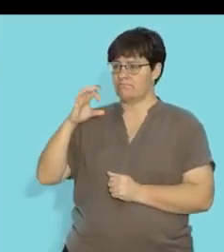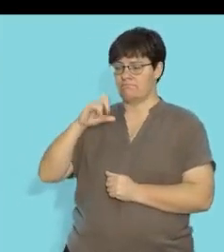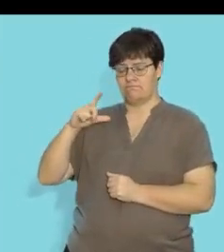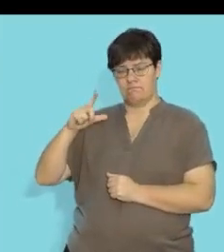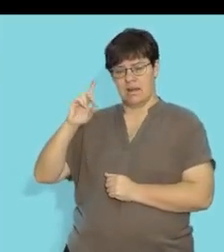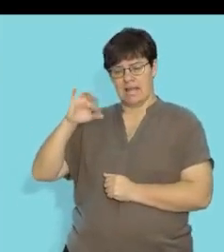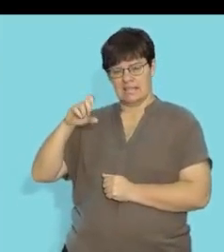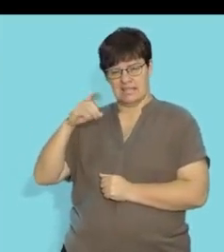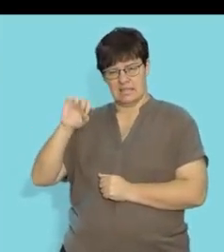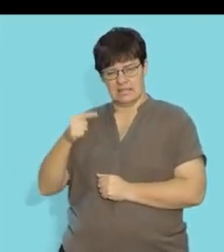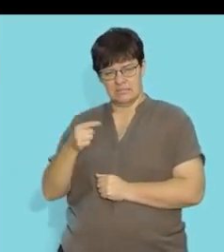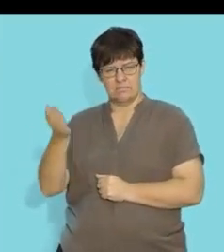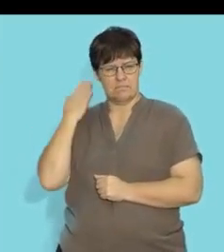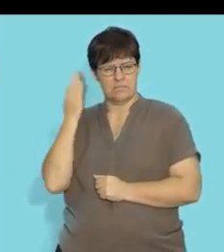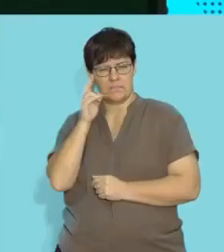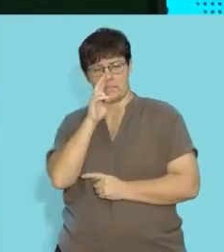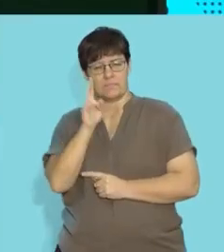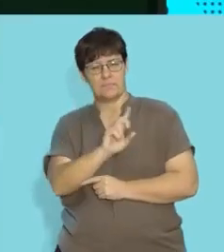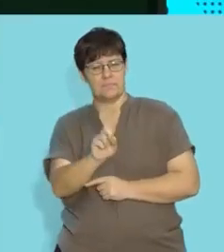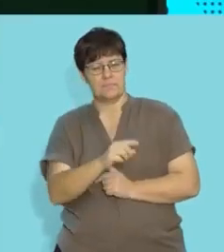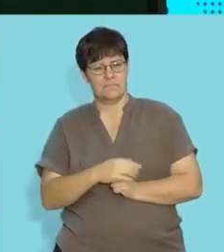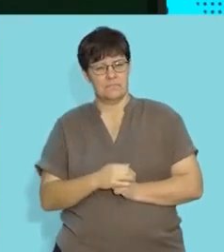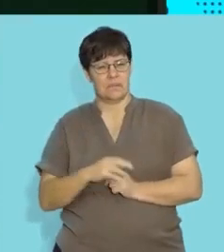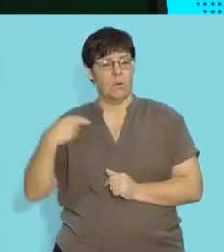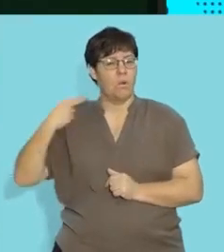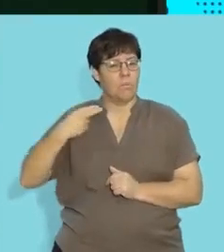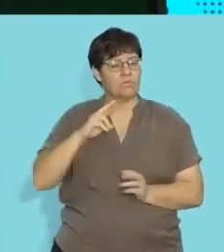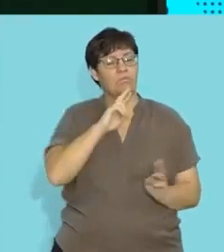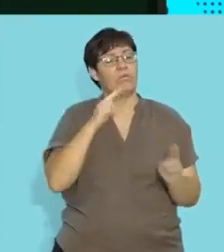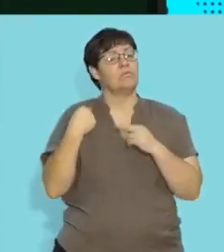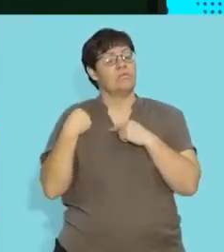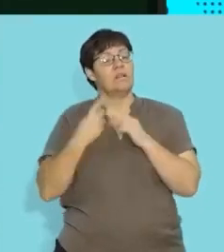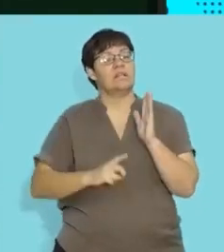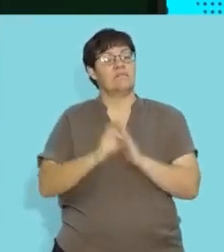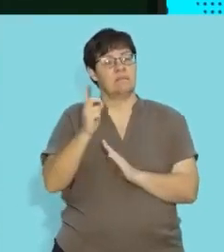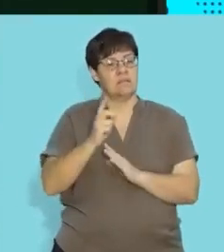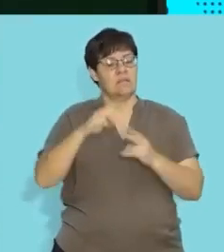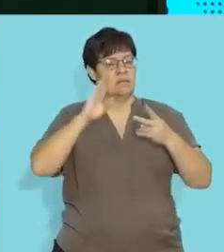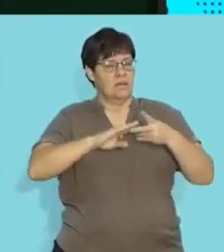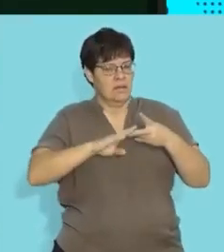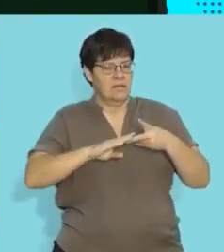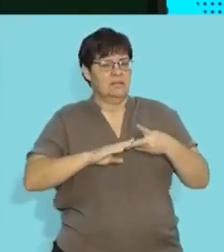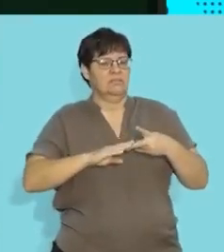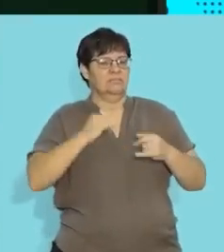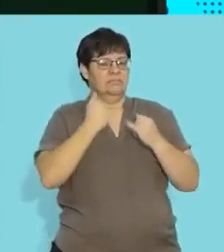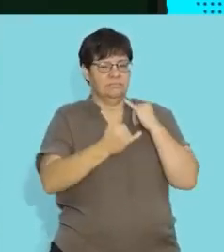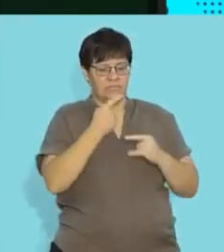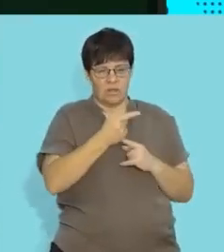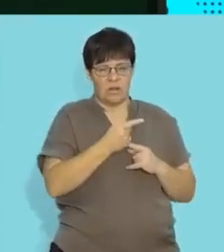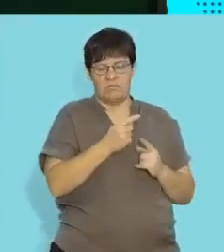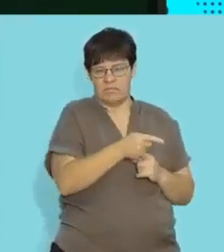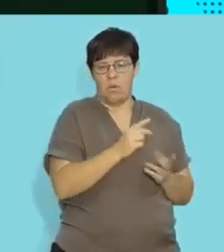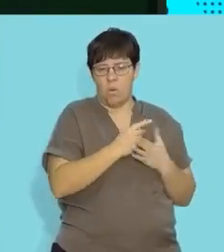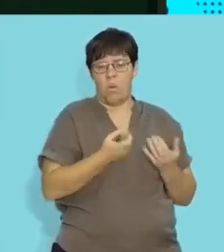a little earlier on we looked at hormones responsible for the development of secondary sexual characteristics as well as the